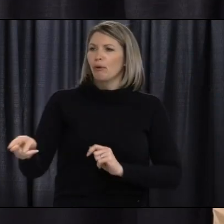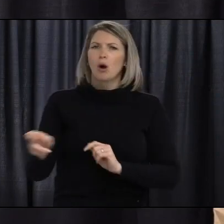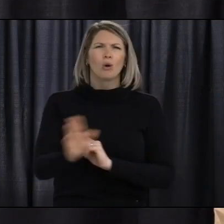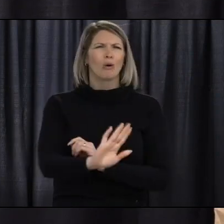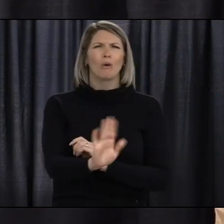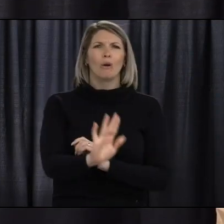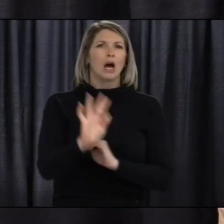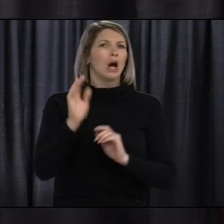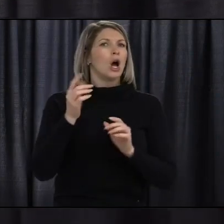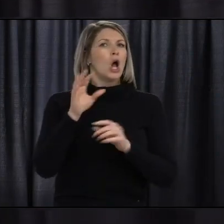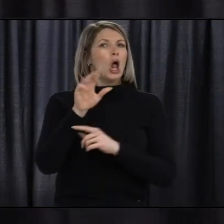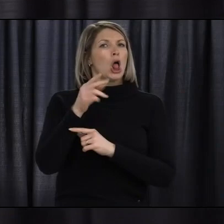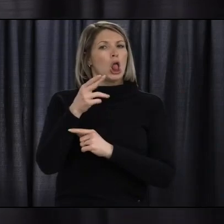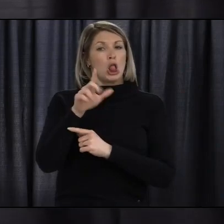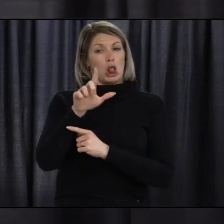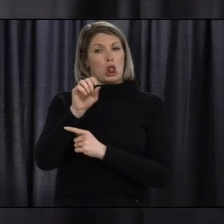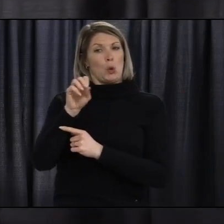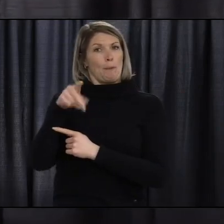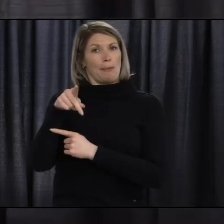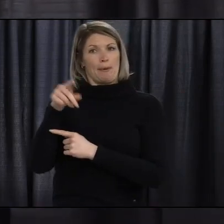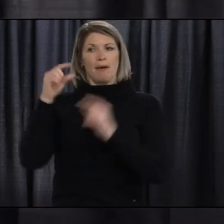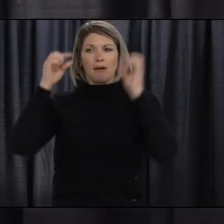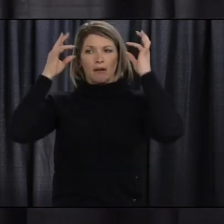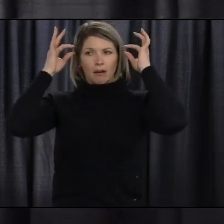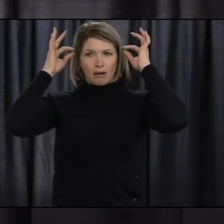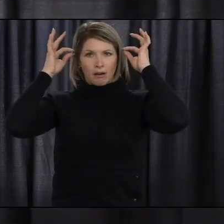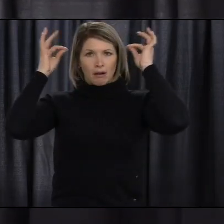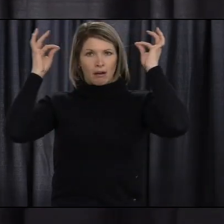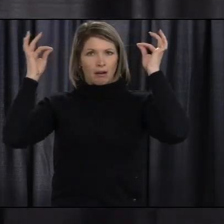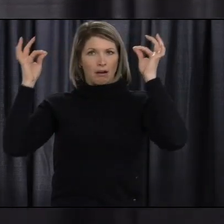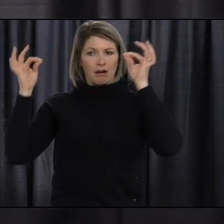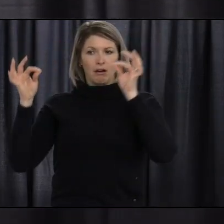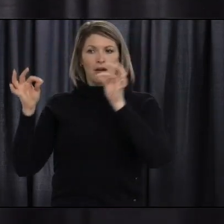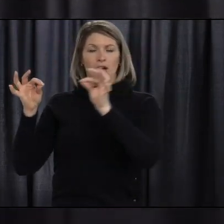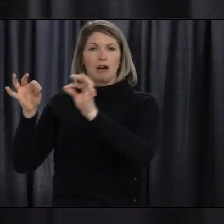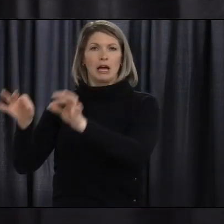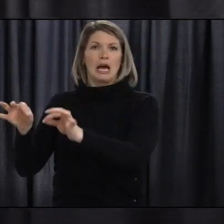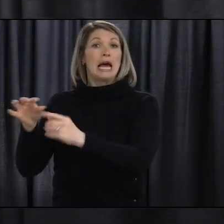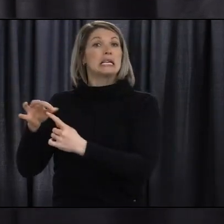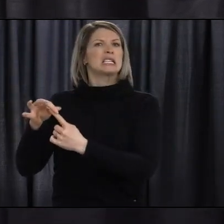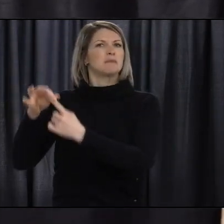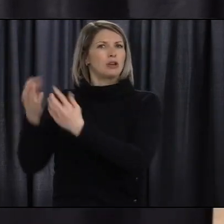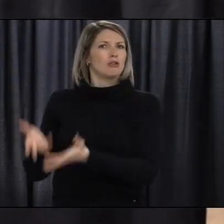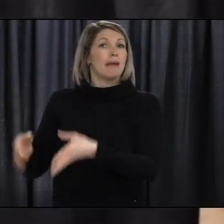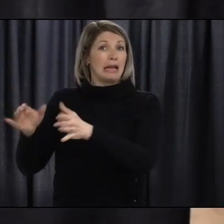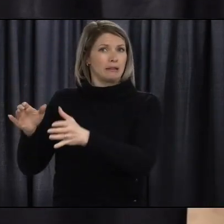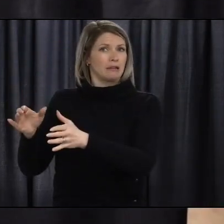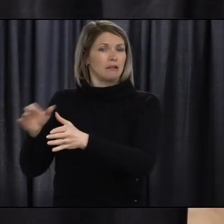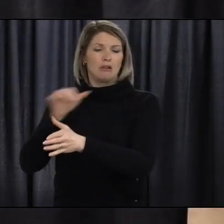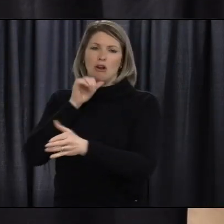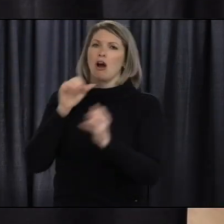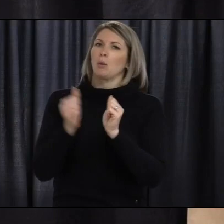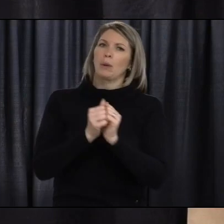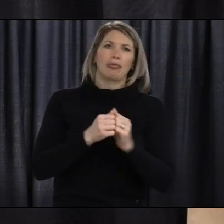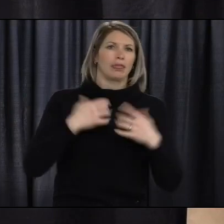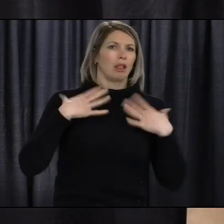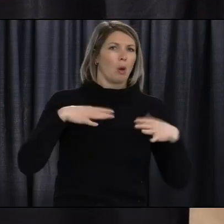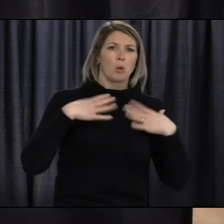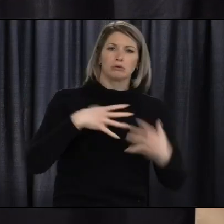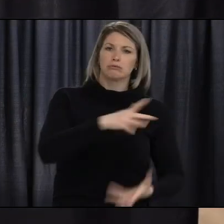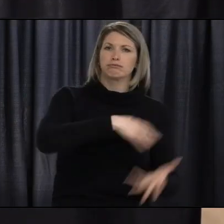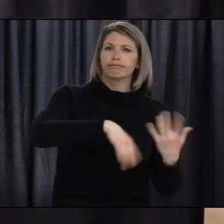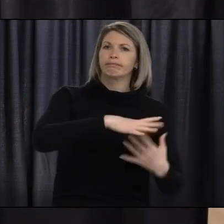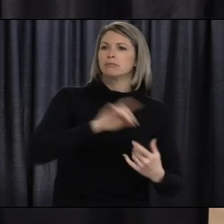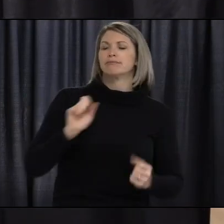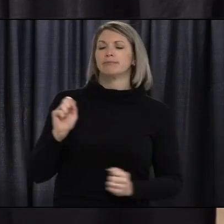laundry or if you are not at home into a bag designated for that purpose. Clean or dispose of the bag when you get